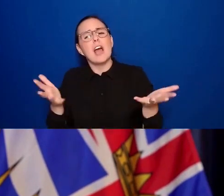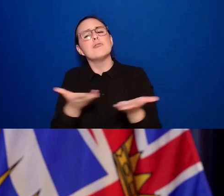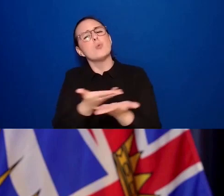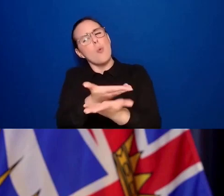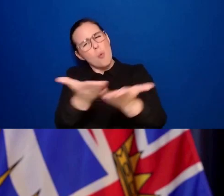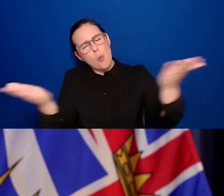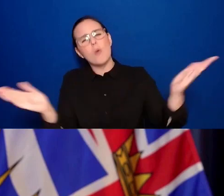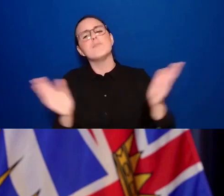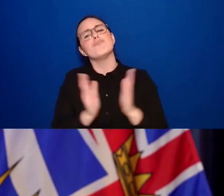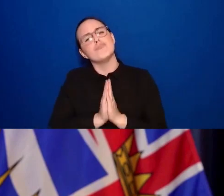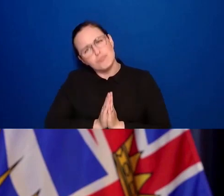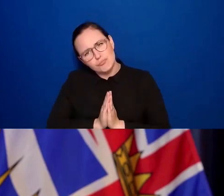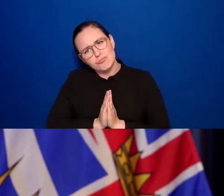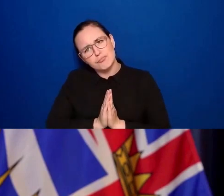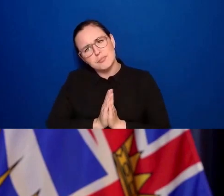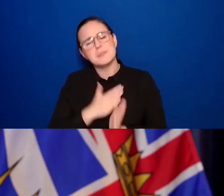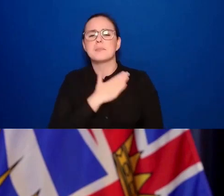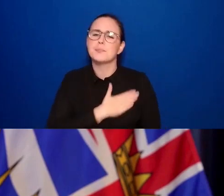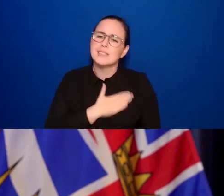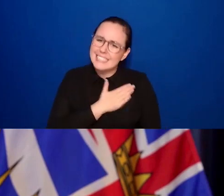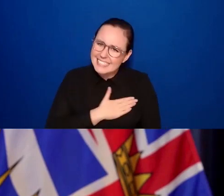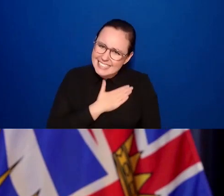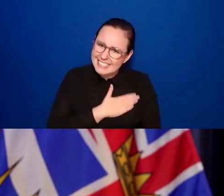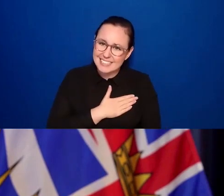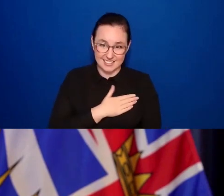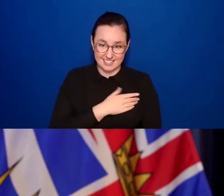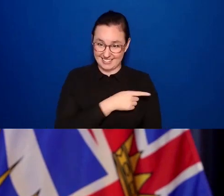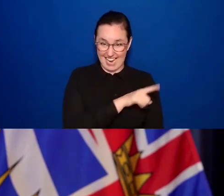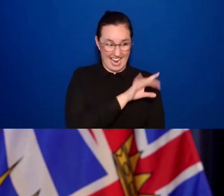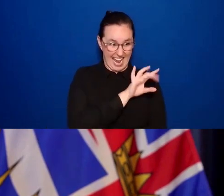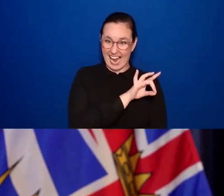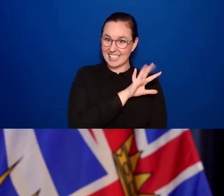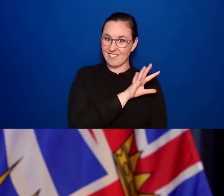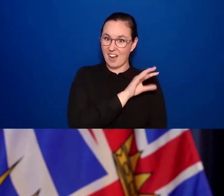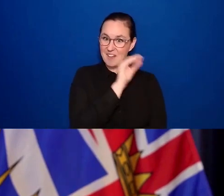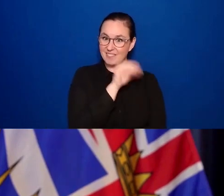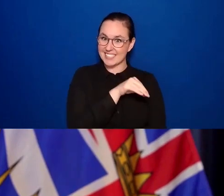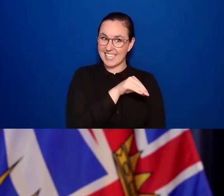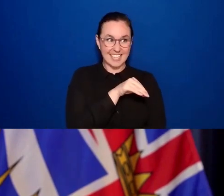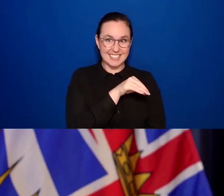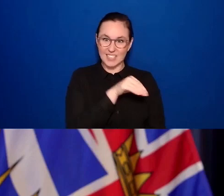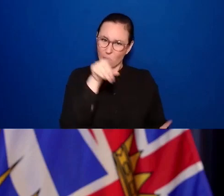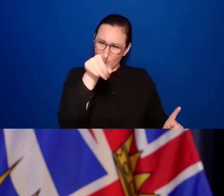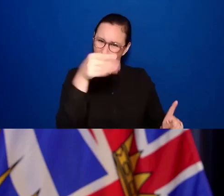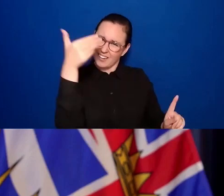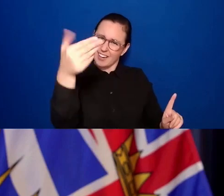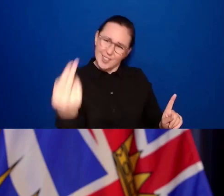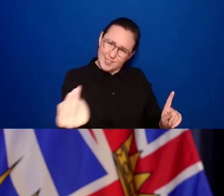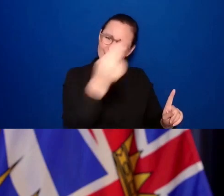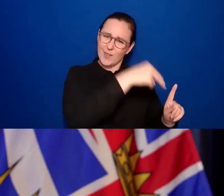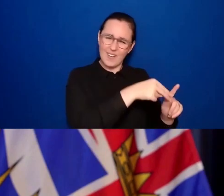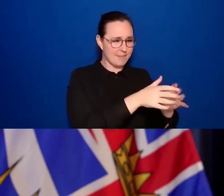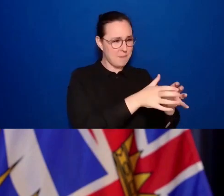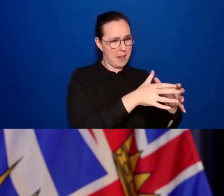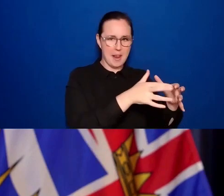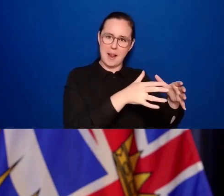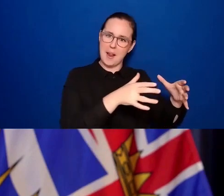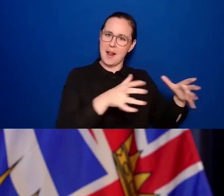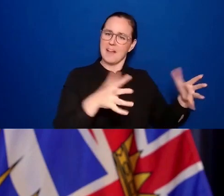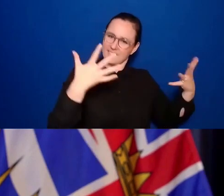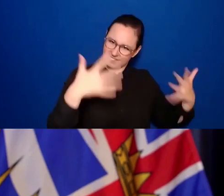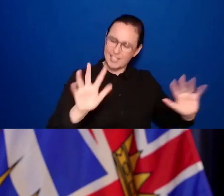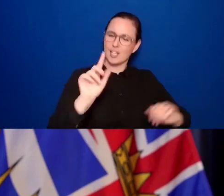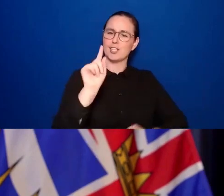all of those people, to join that 85.1% and get vaccinated against COVID-19. Dr. Henry